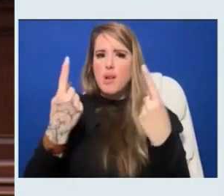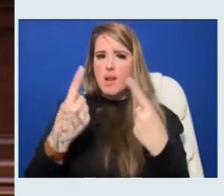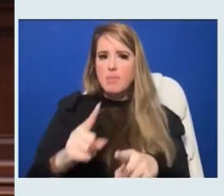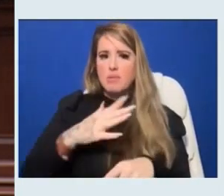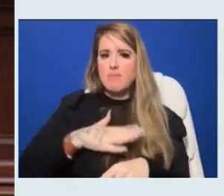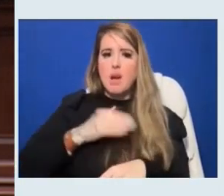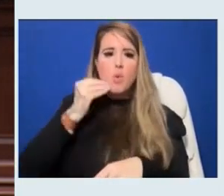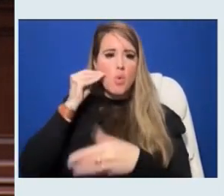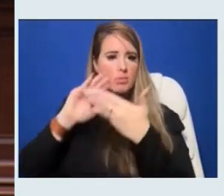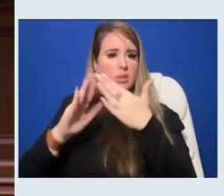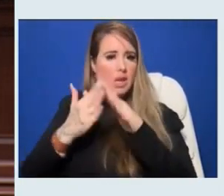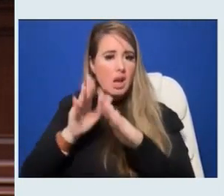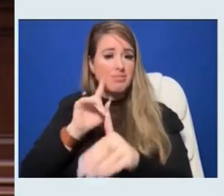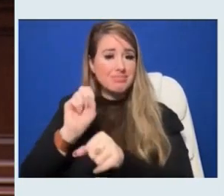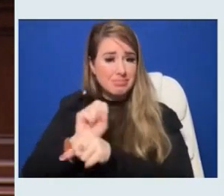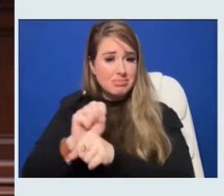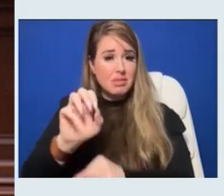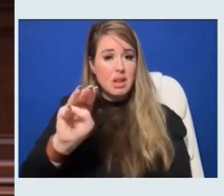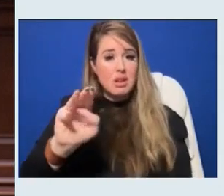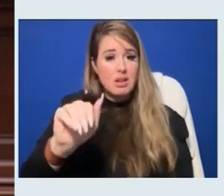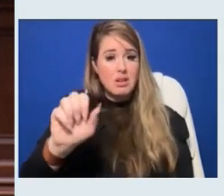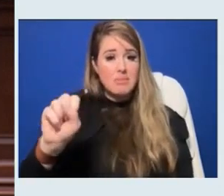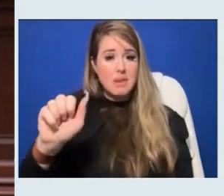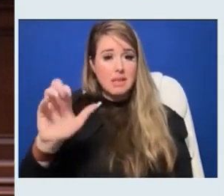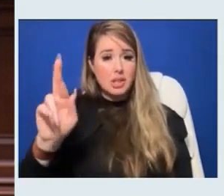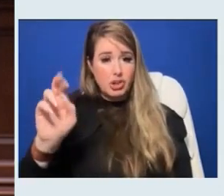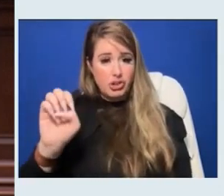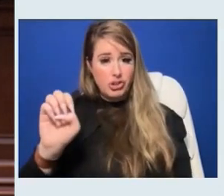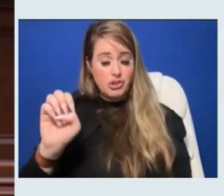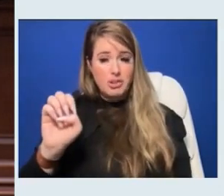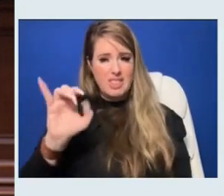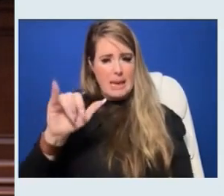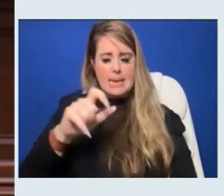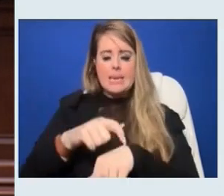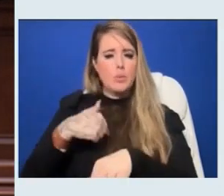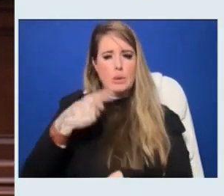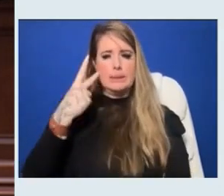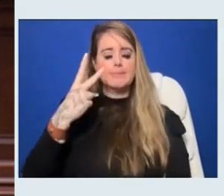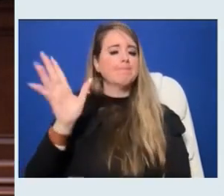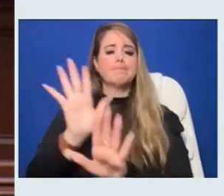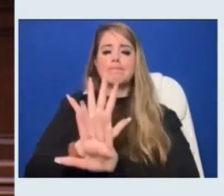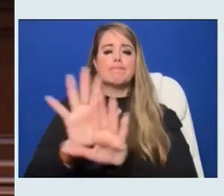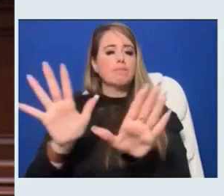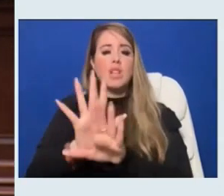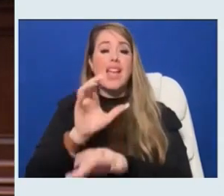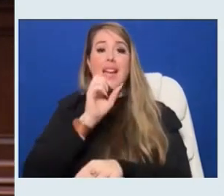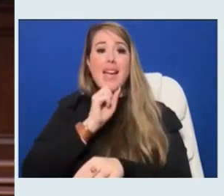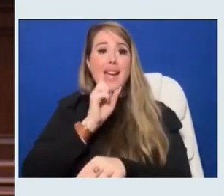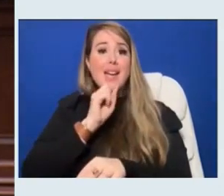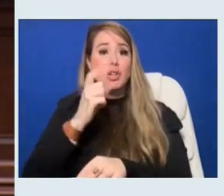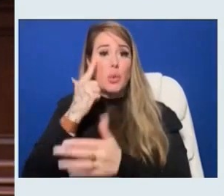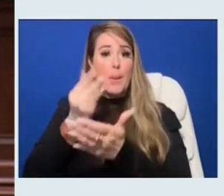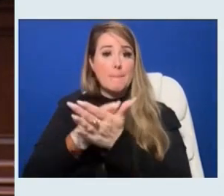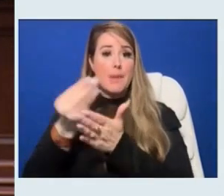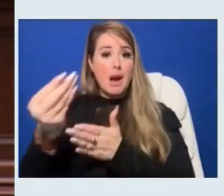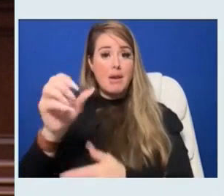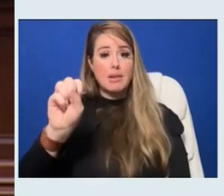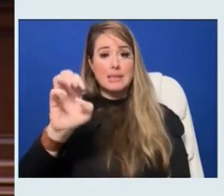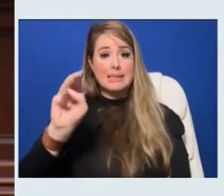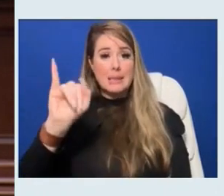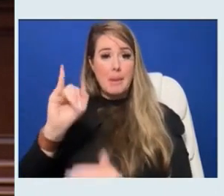we raised the age to 21 to buy a semiotic weapon. Just common sense.